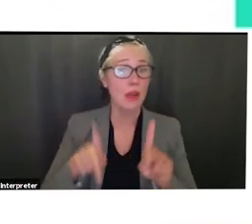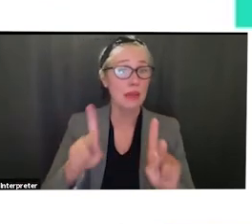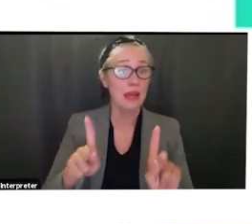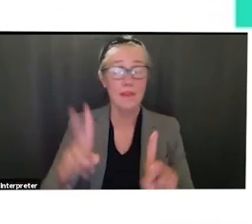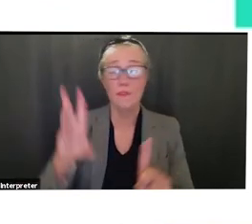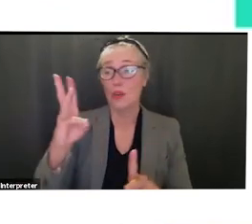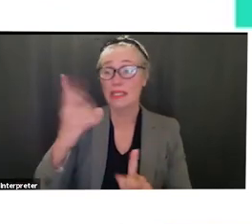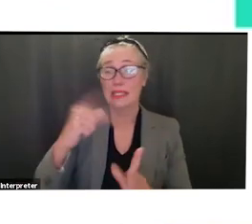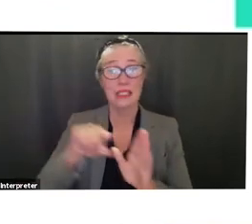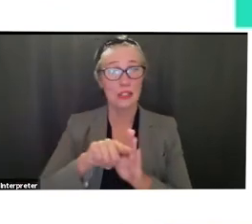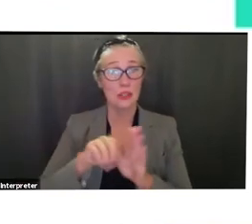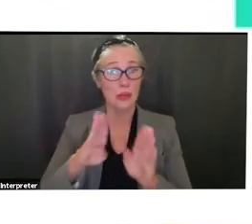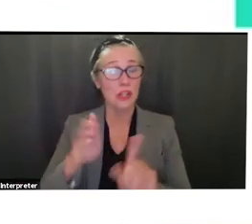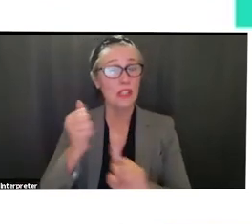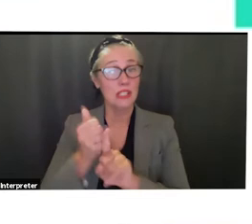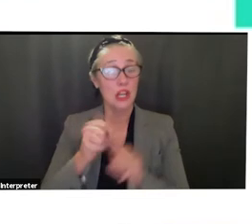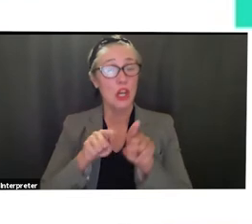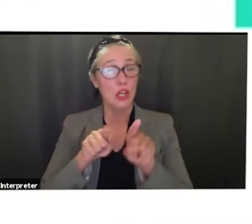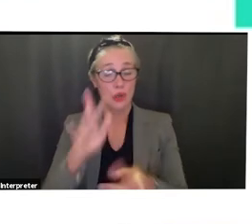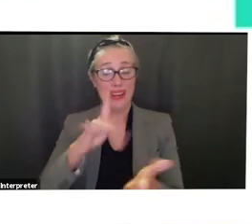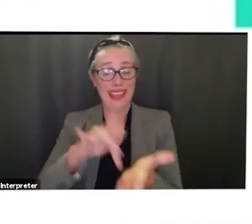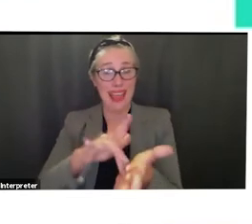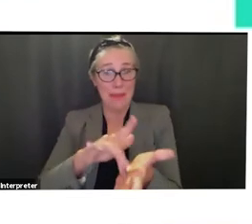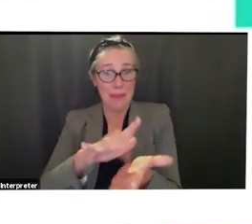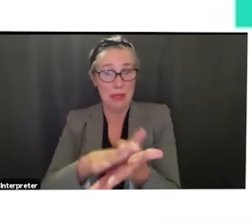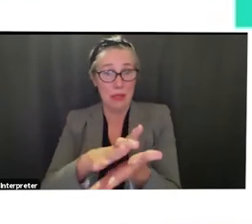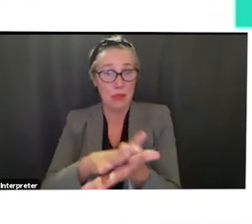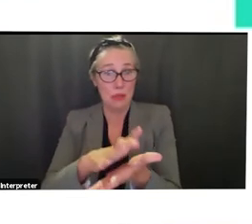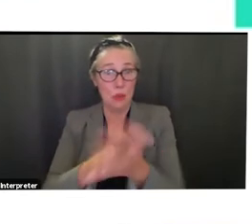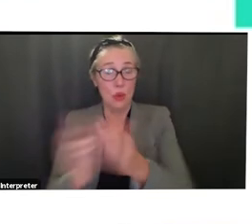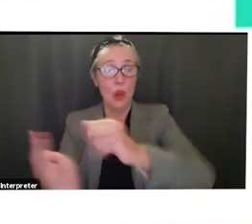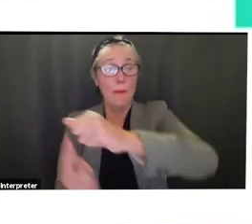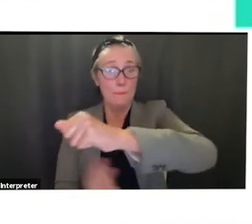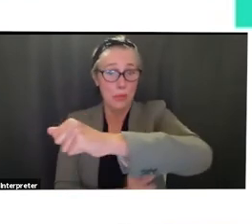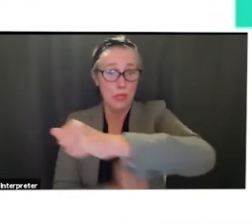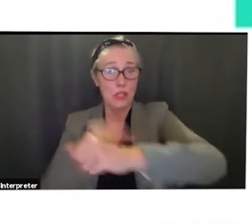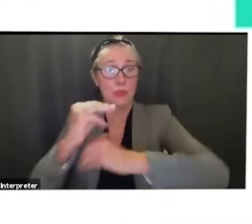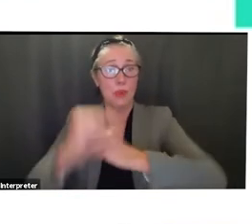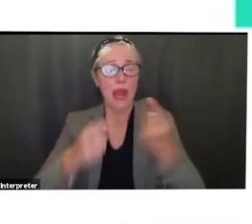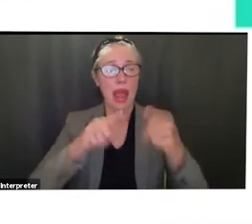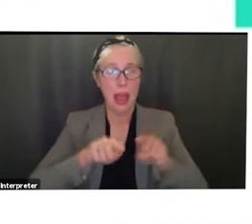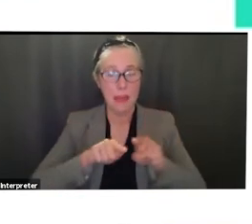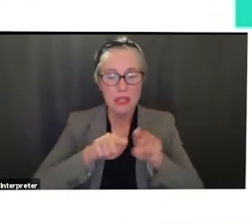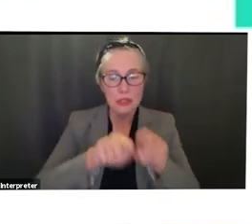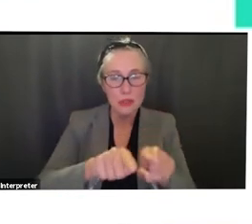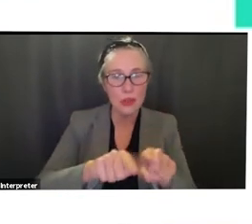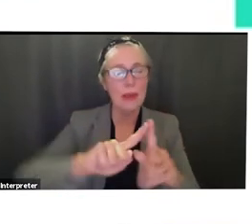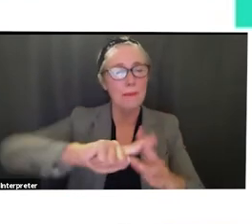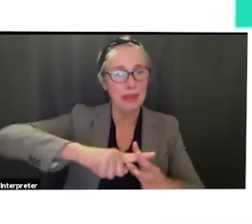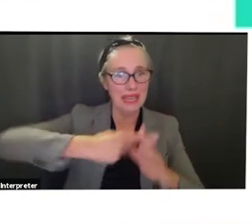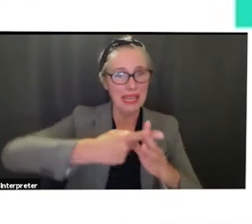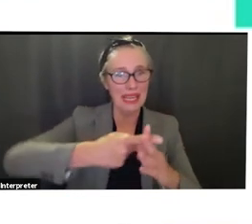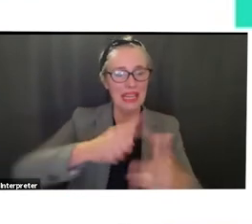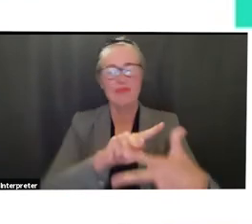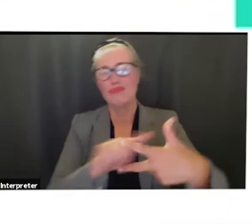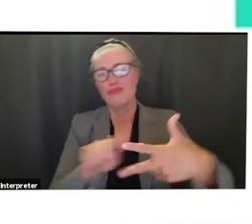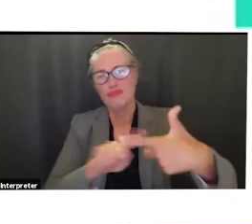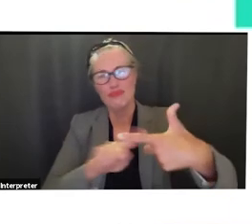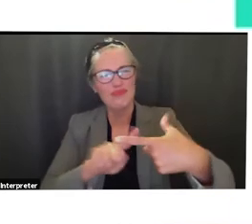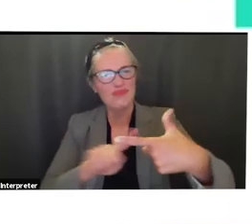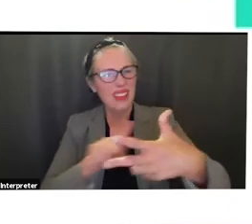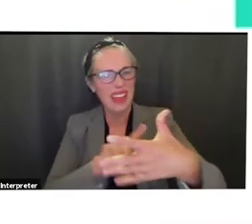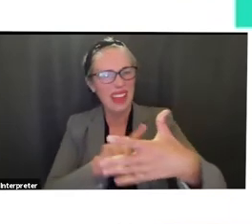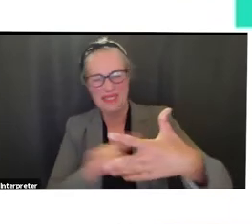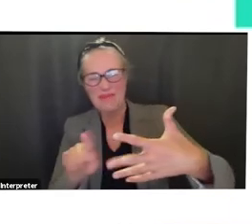sixth graders uh in a middle school bridge program uh that will be happening at the beginning of august and uh this uh the same